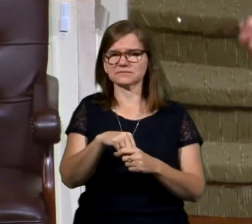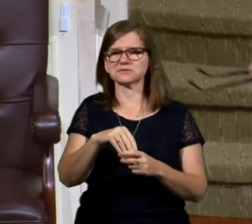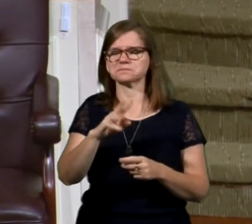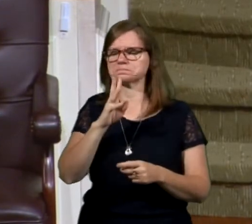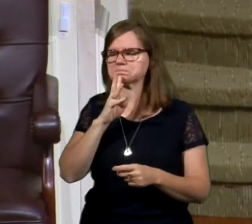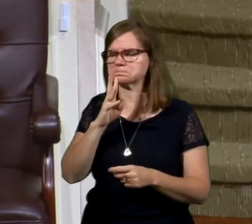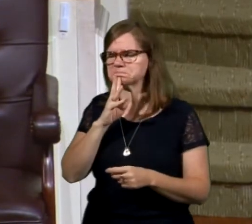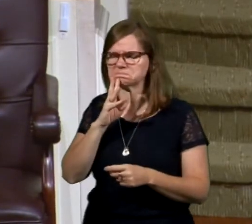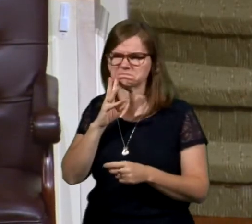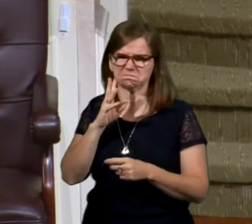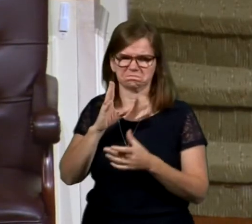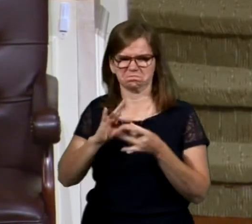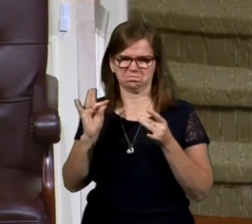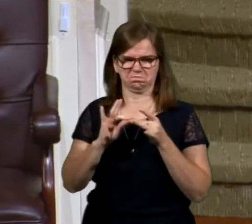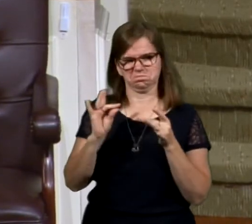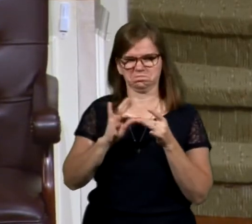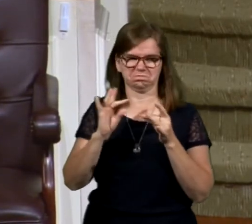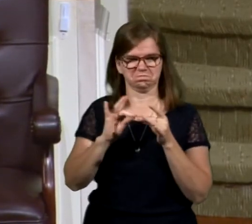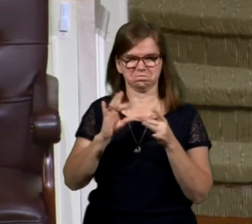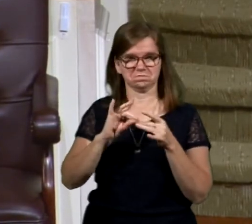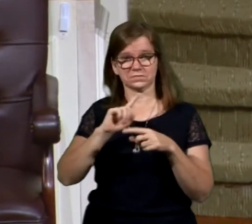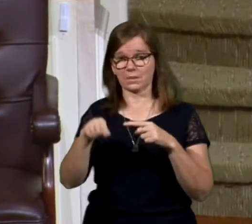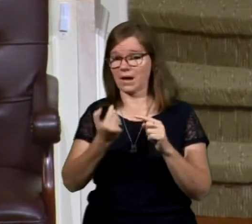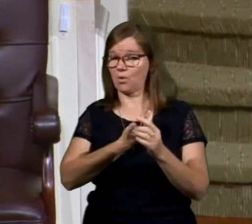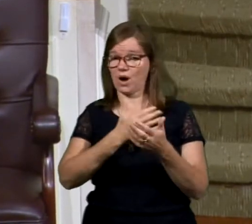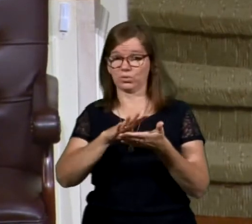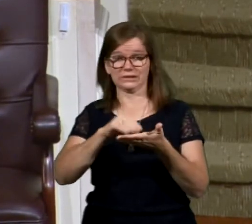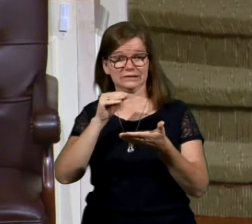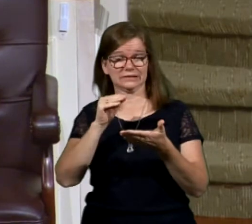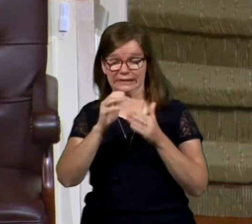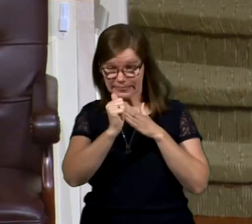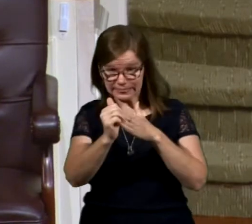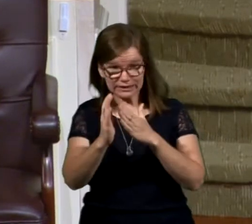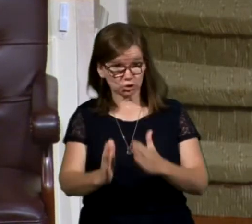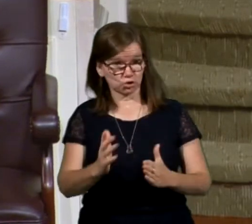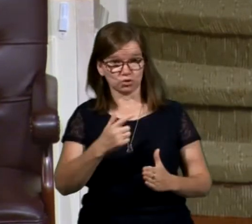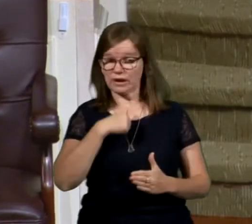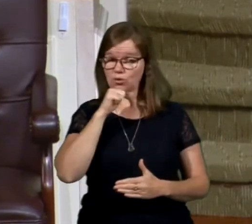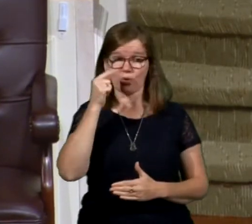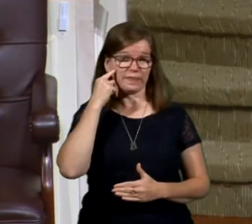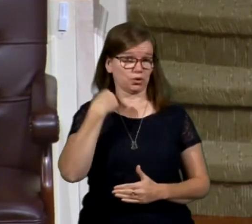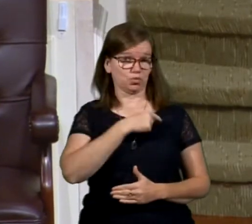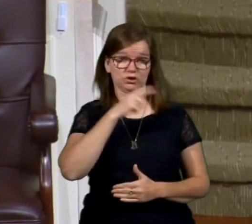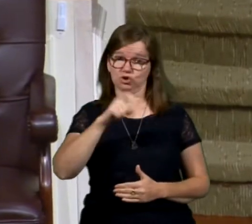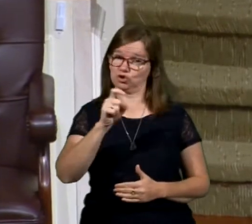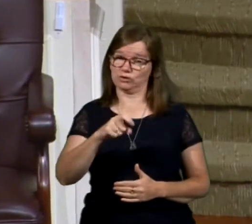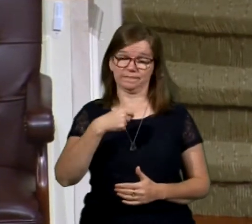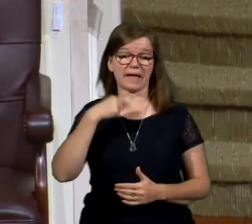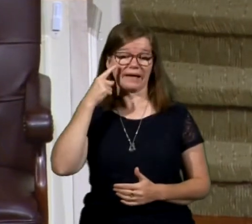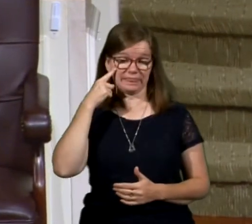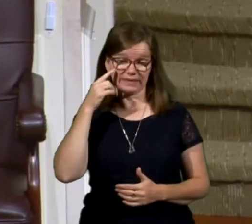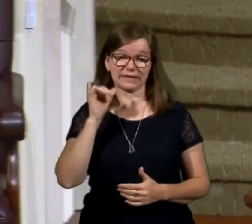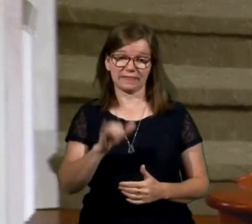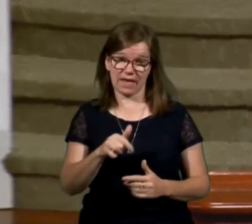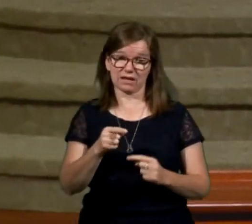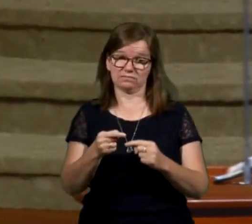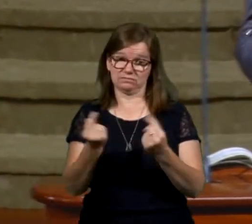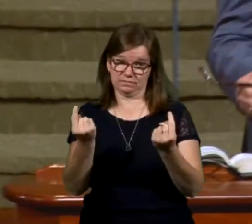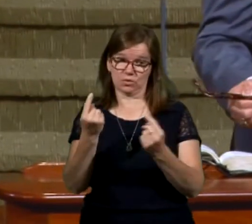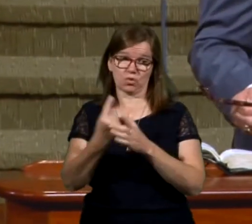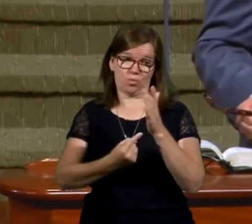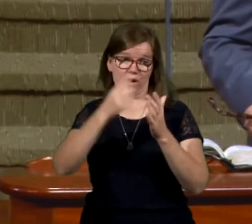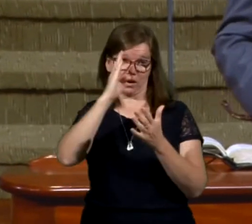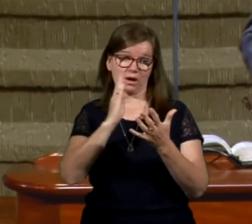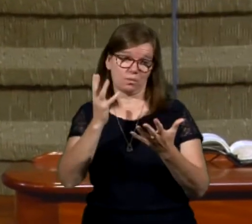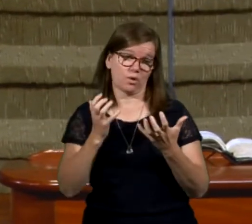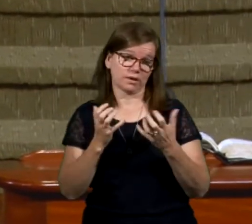unkindly of our leaders. I don't think you should. I think it's a direct opposition to what